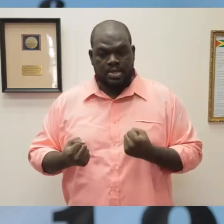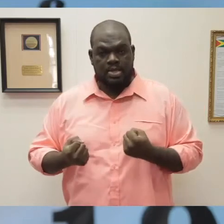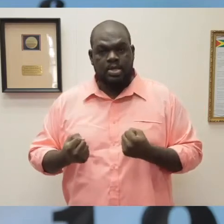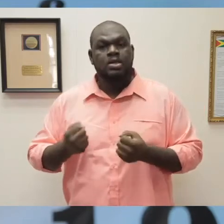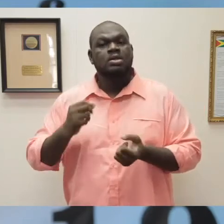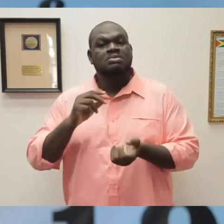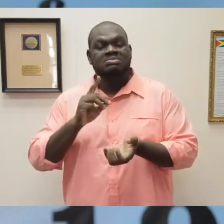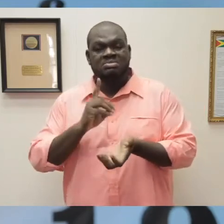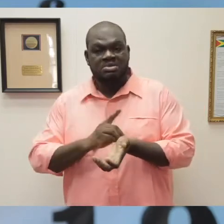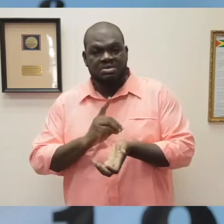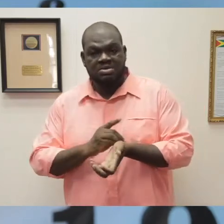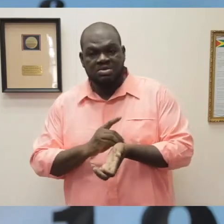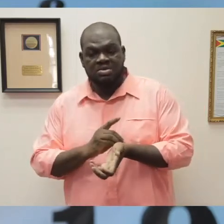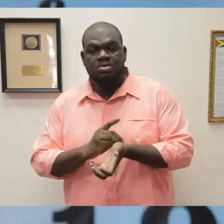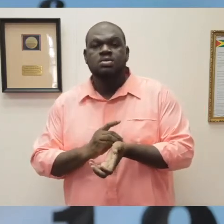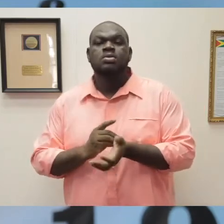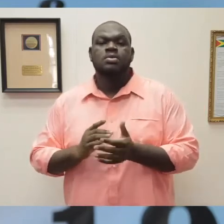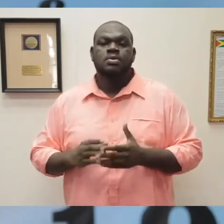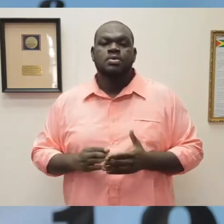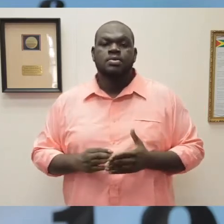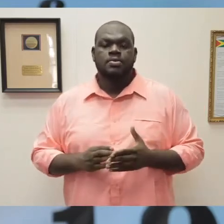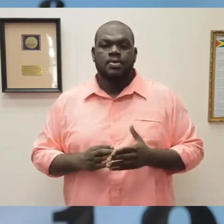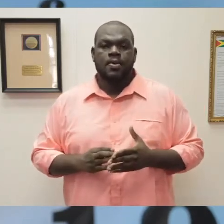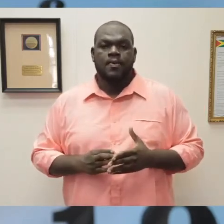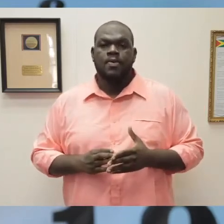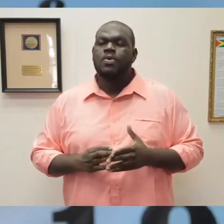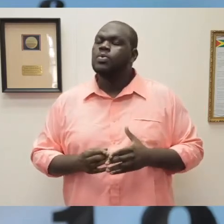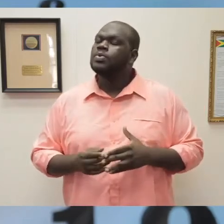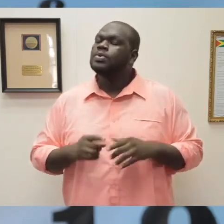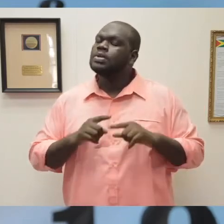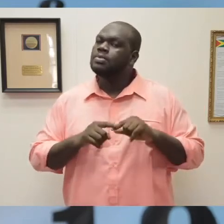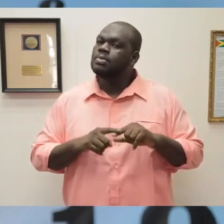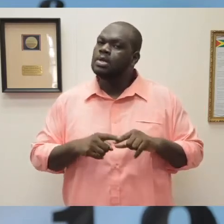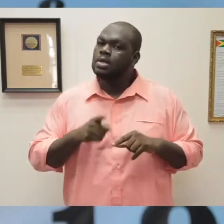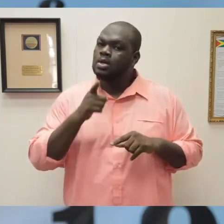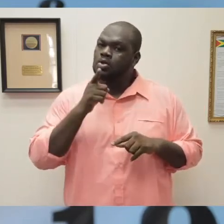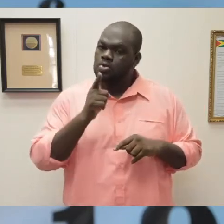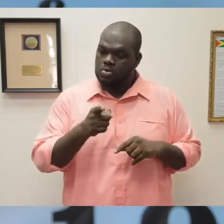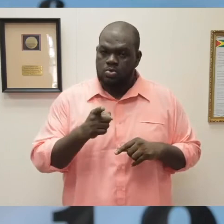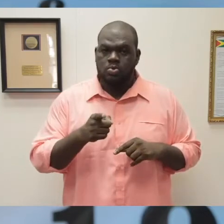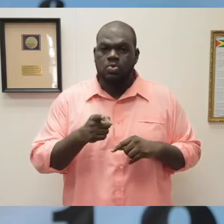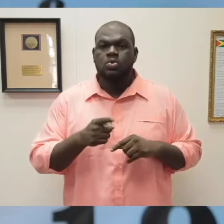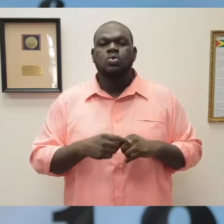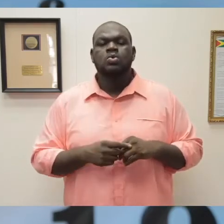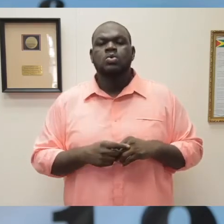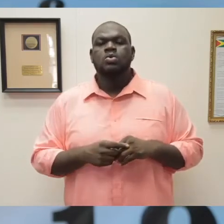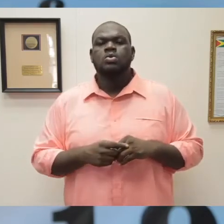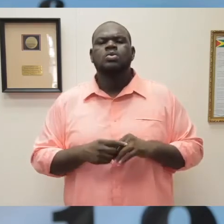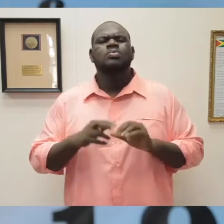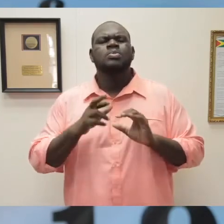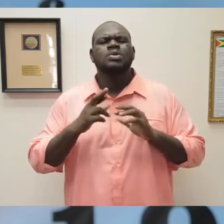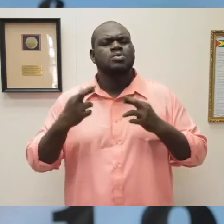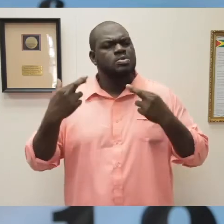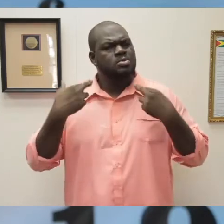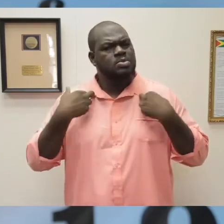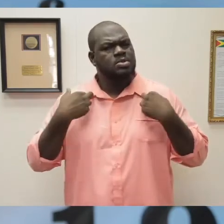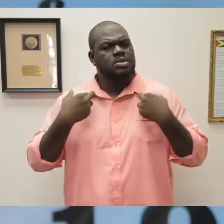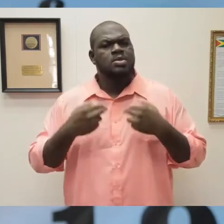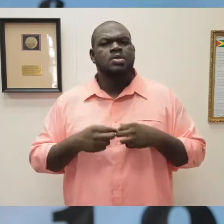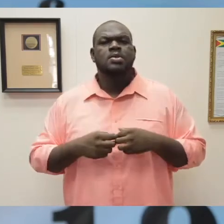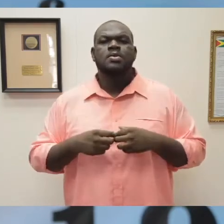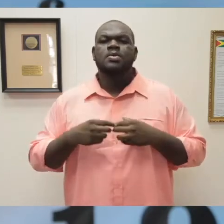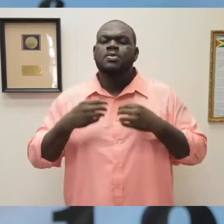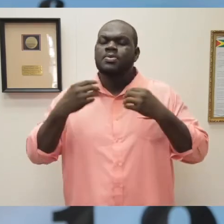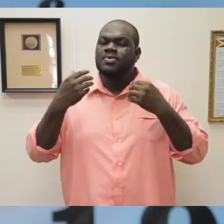Ministry is relying on you to play your part. We're happy to share that with the completion of the first week,